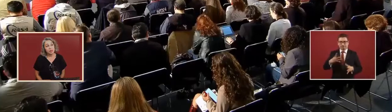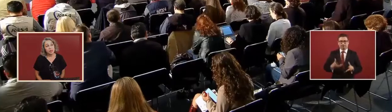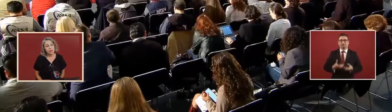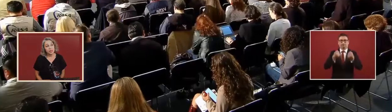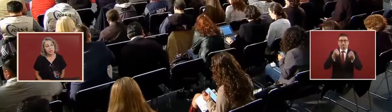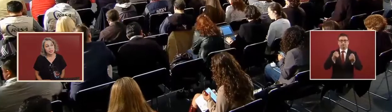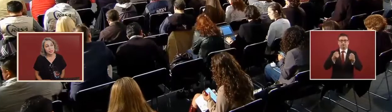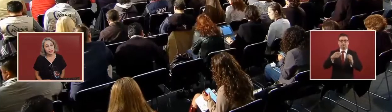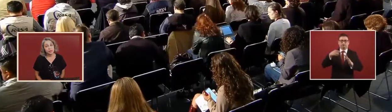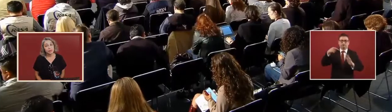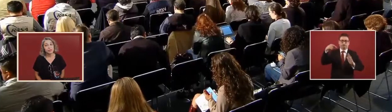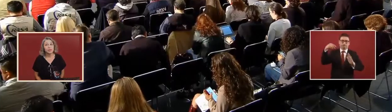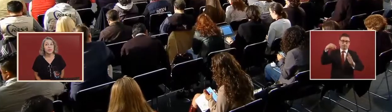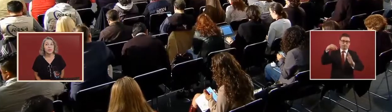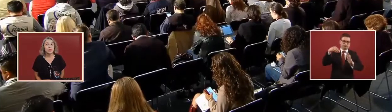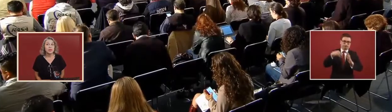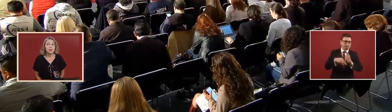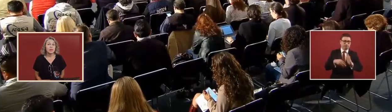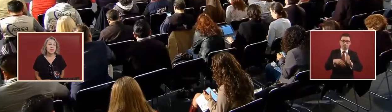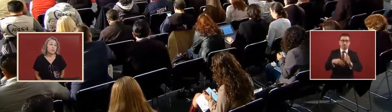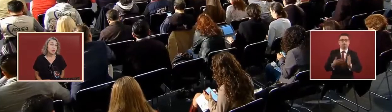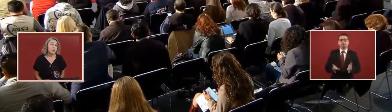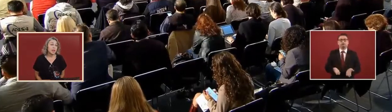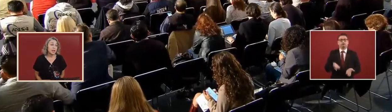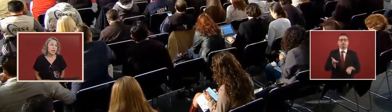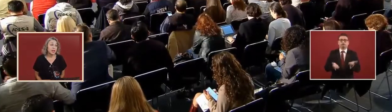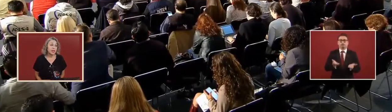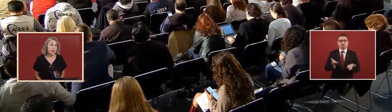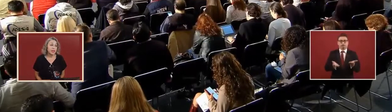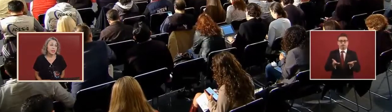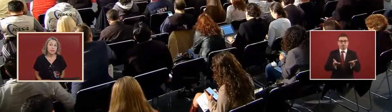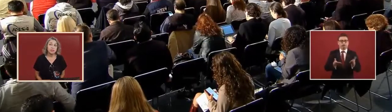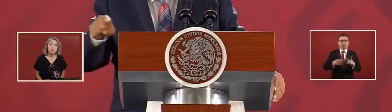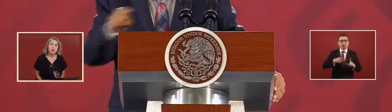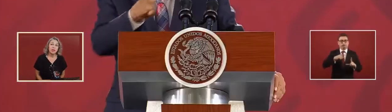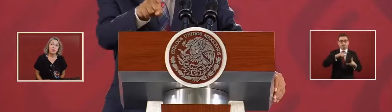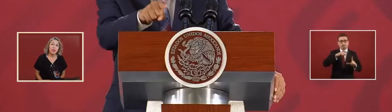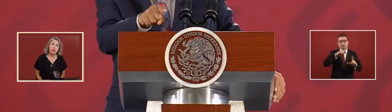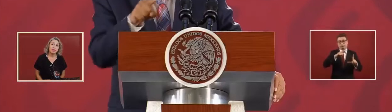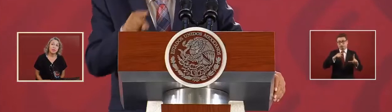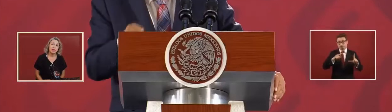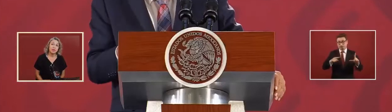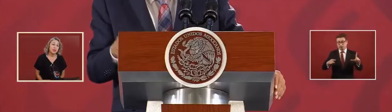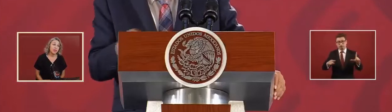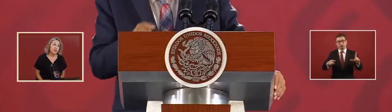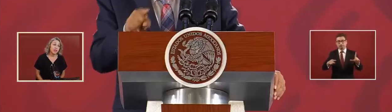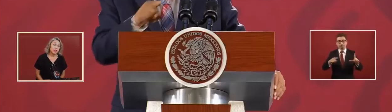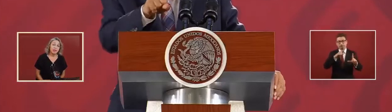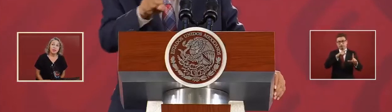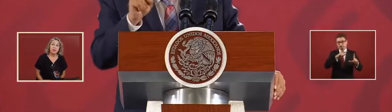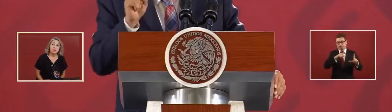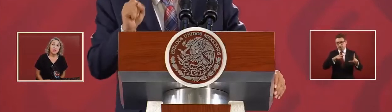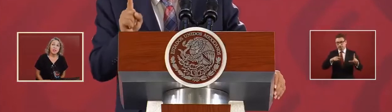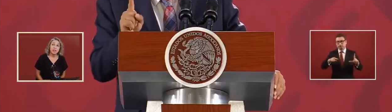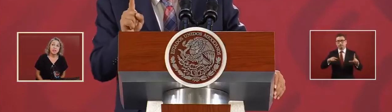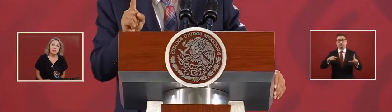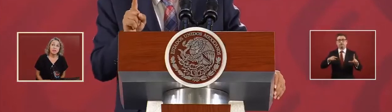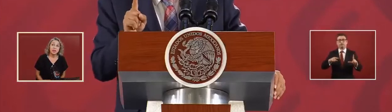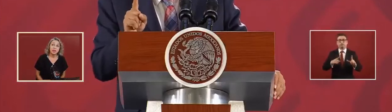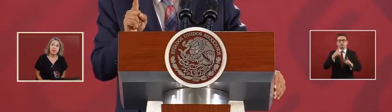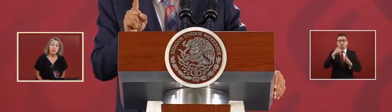that's what we gained so now we have million seven barrels